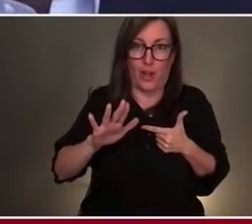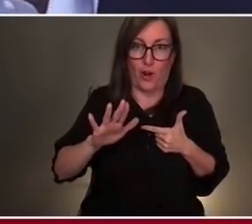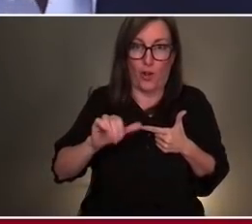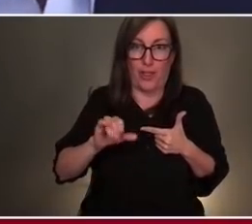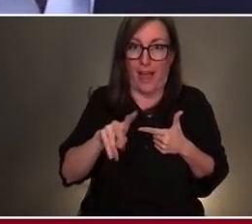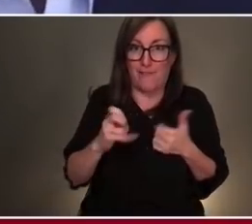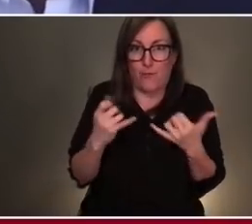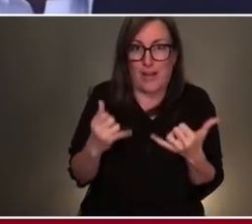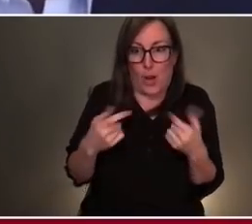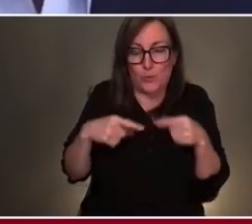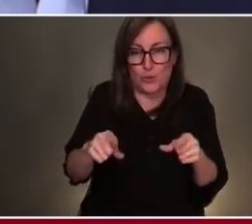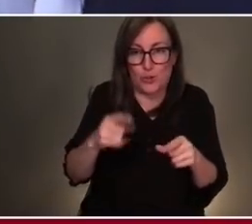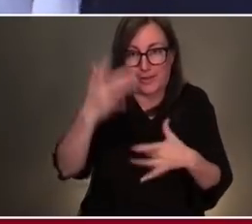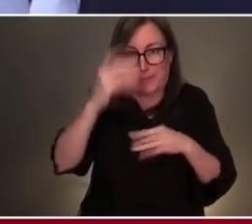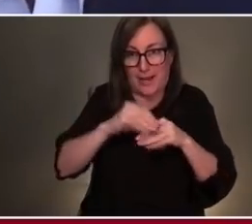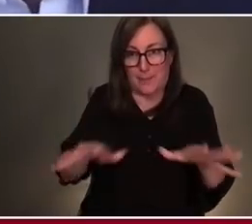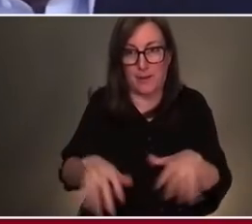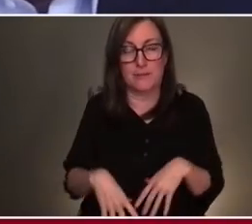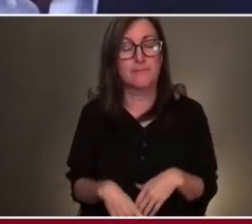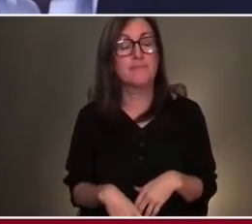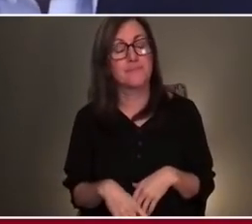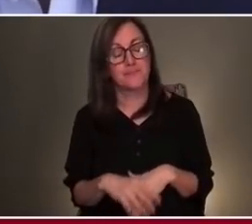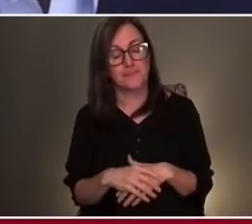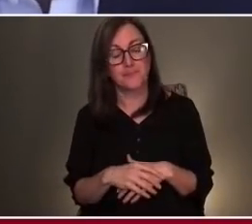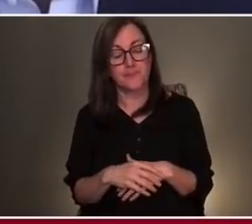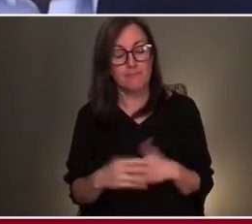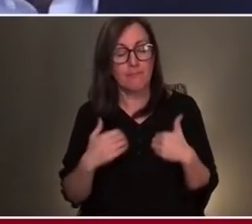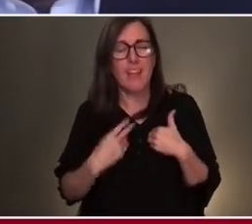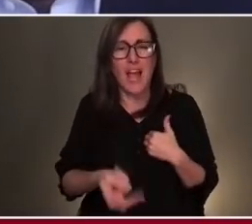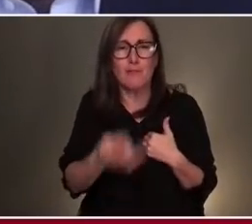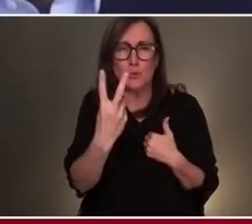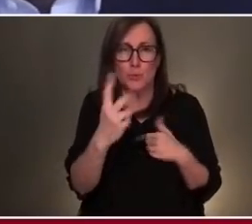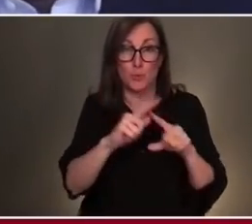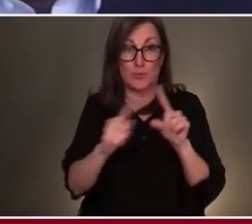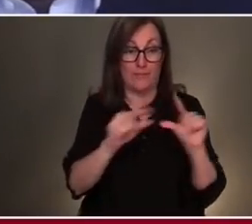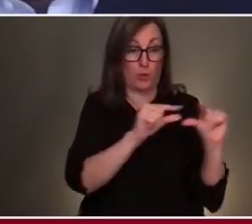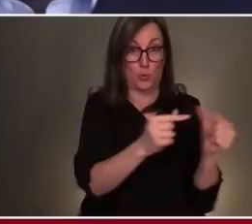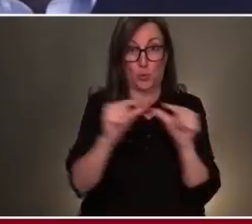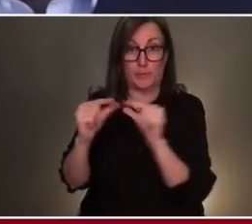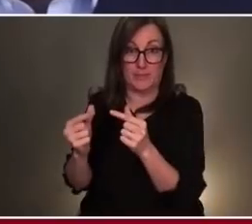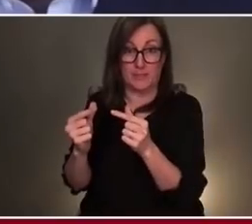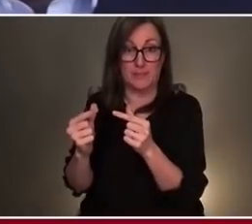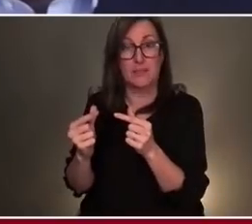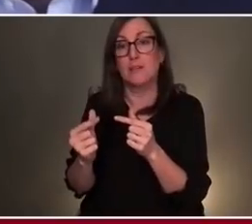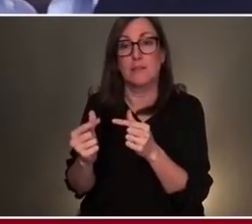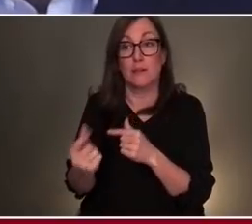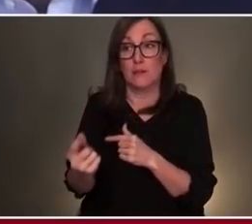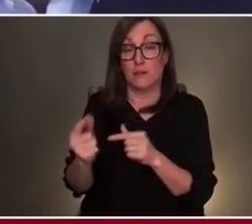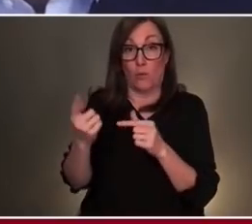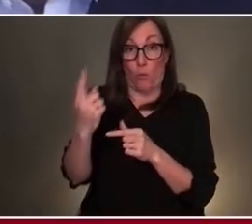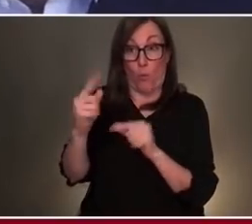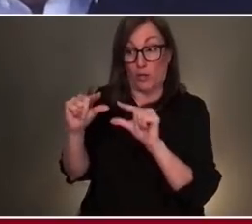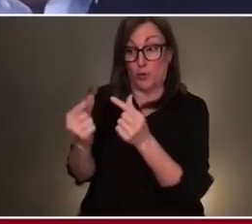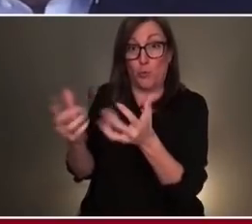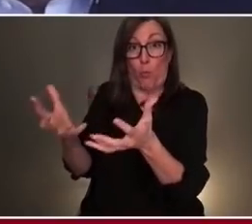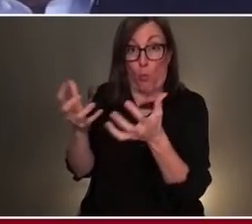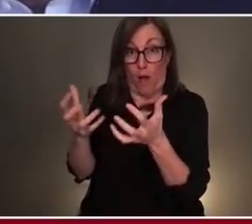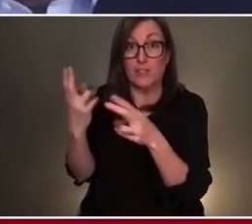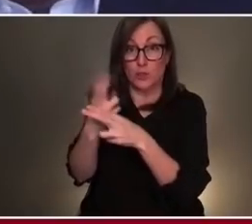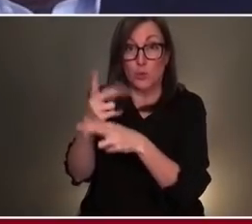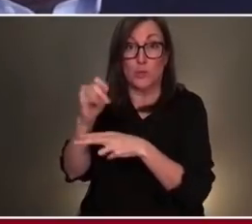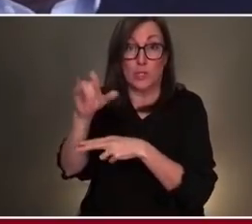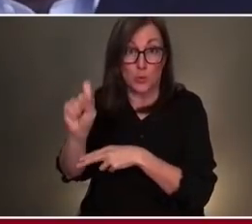Well, let me divide this into two really different groups of individuals. One who want to use the tools. They just need the instructions,